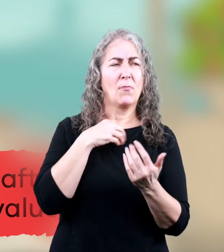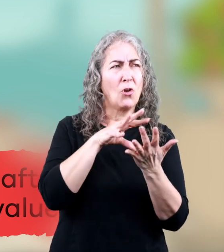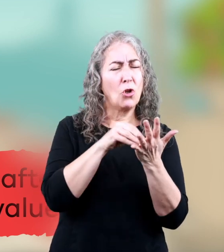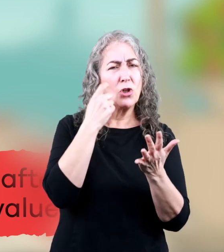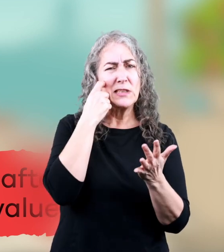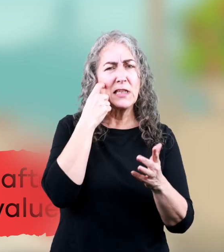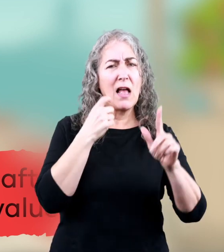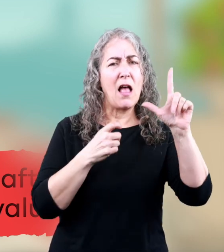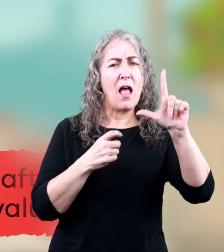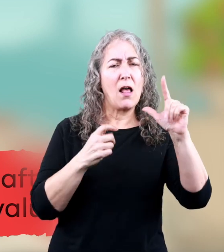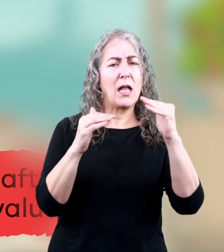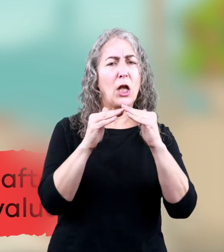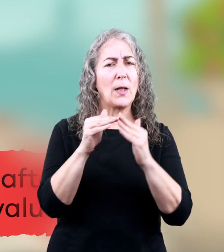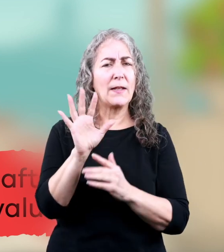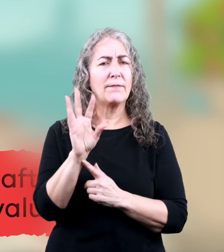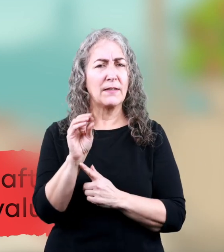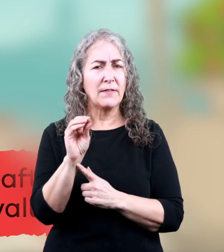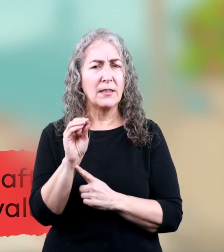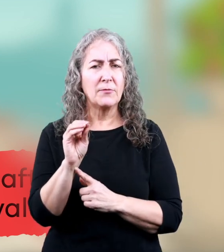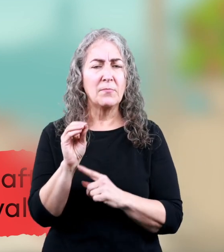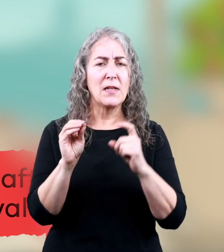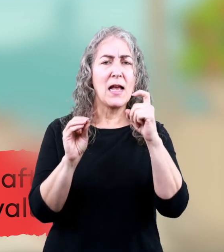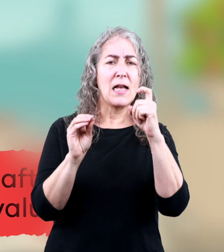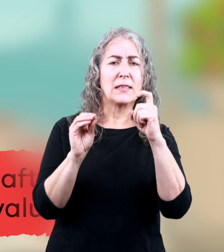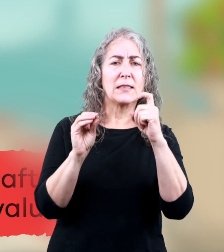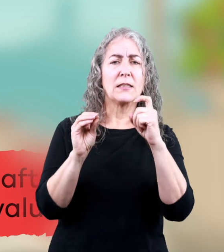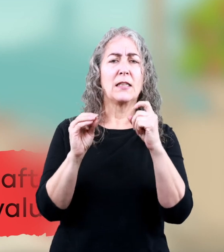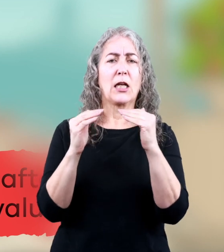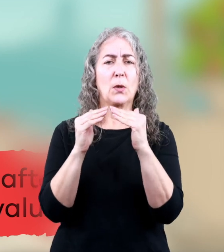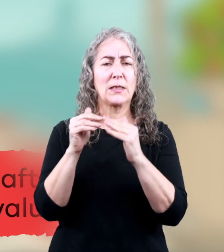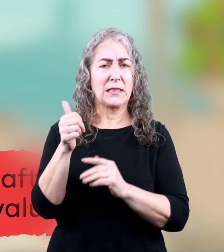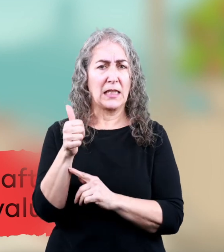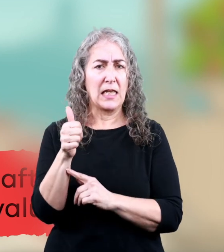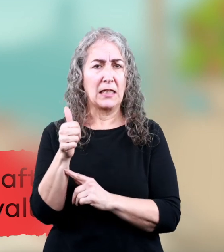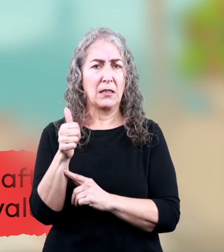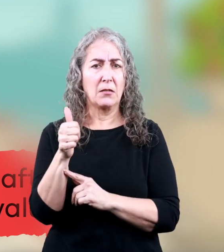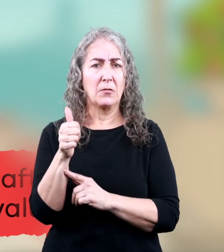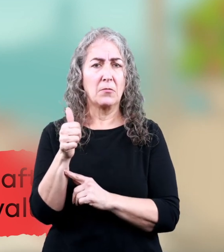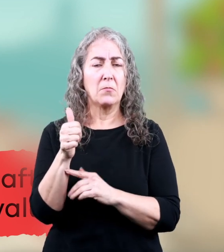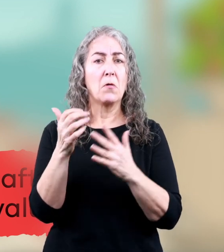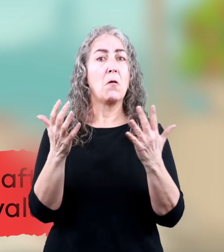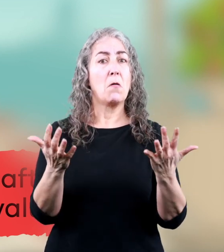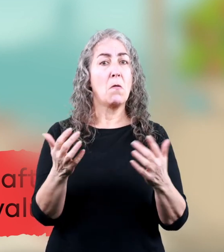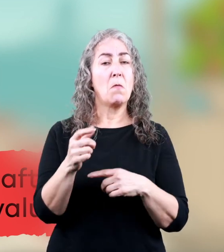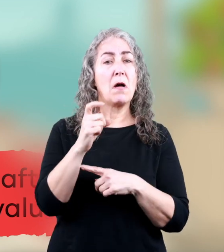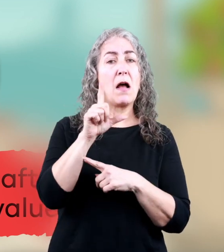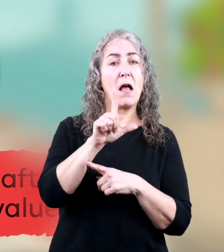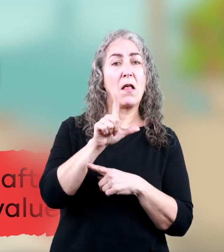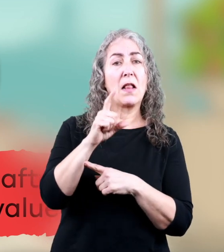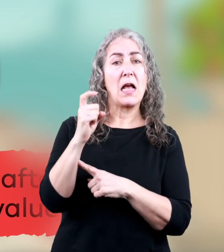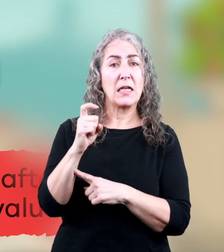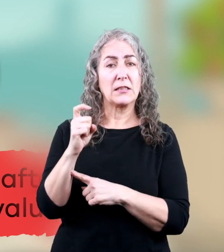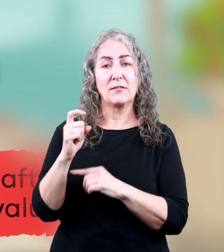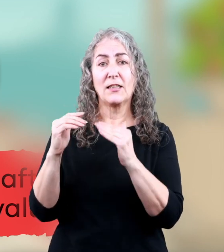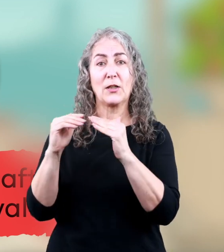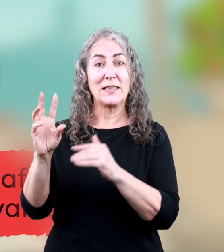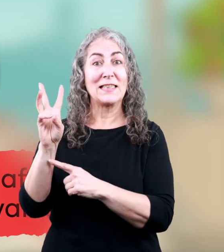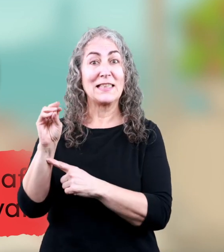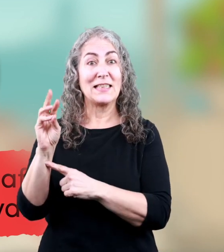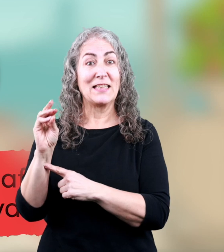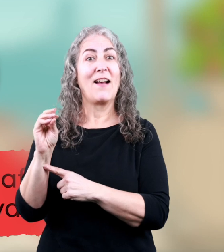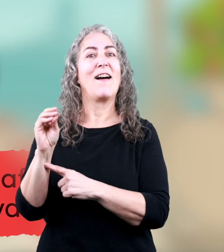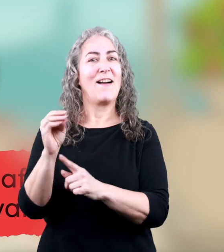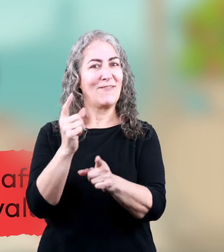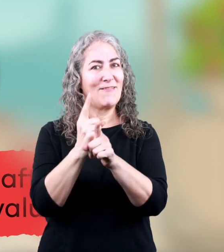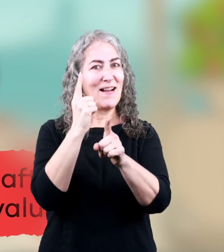We've learned that l equals 50 and x equals 10. So, if we add these together,